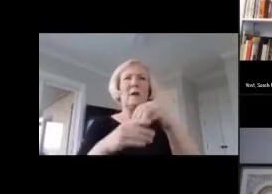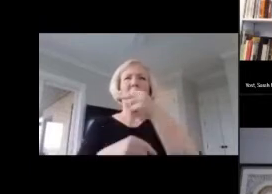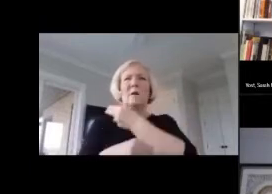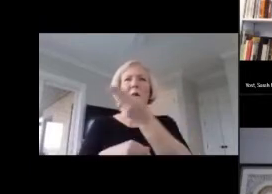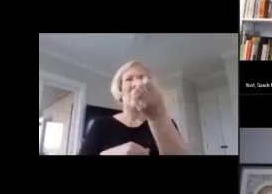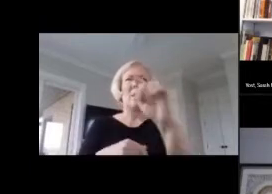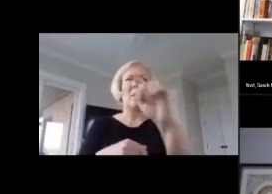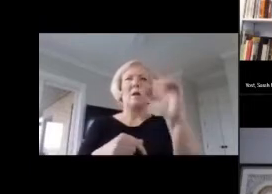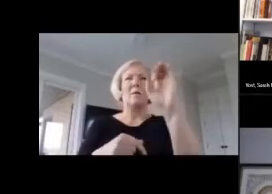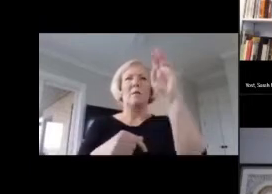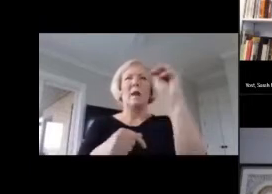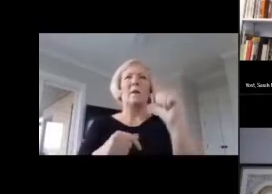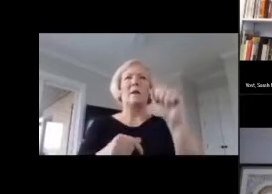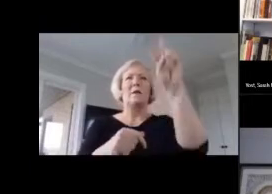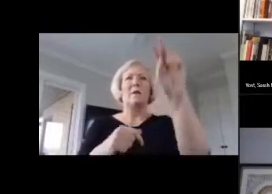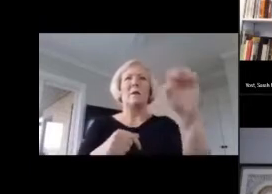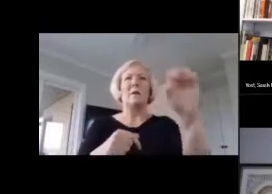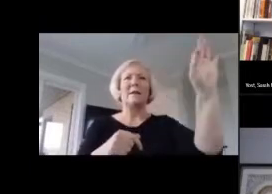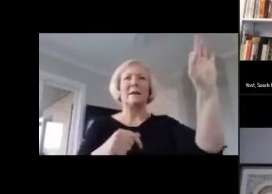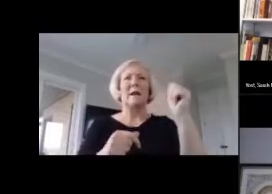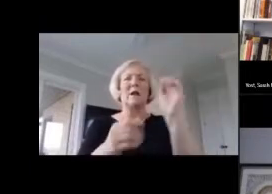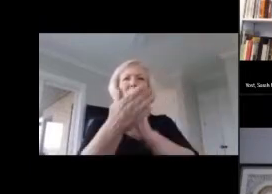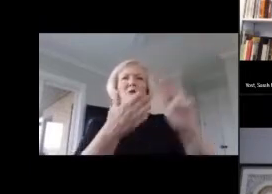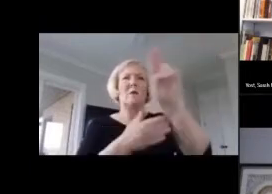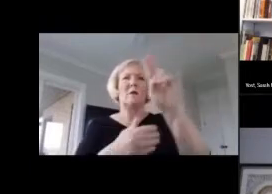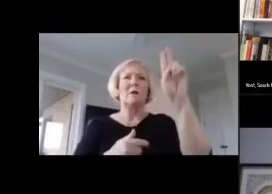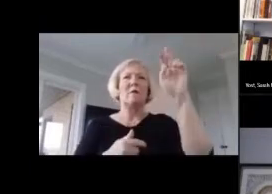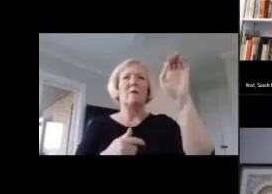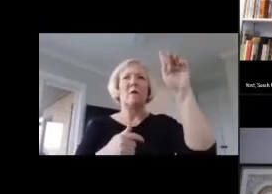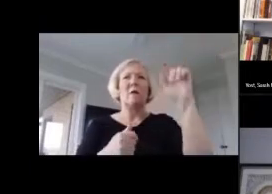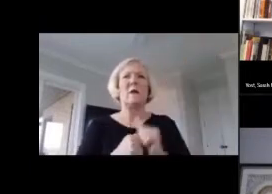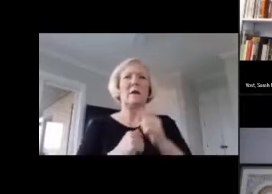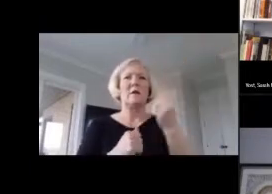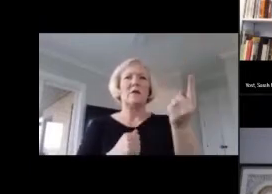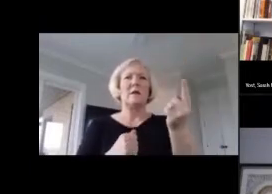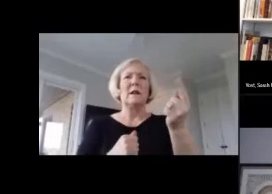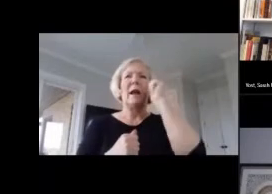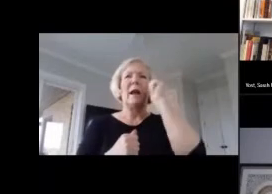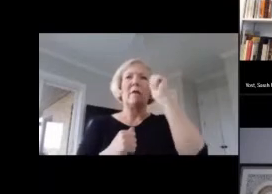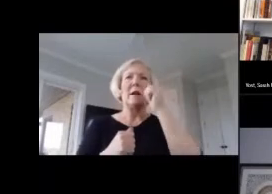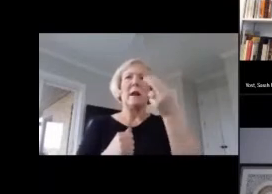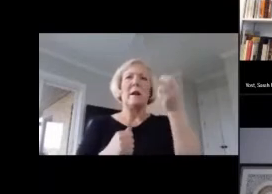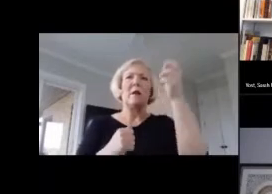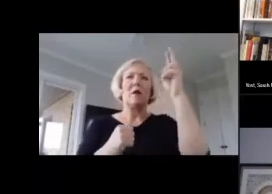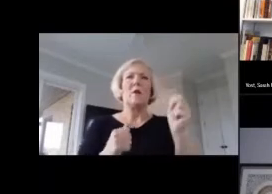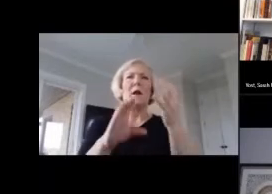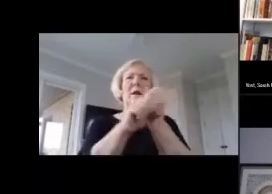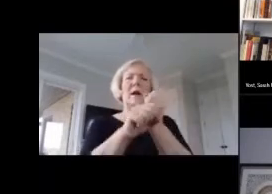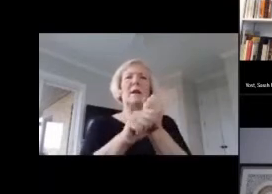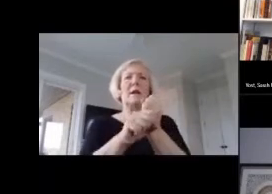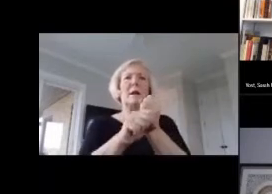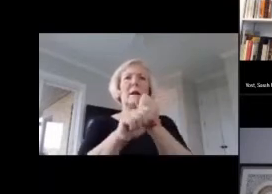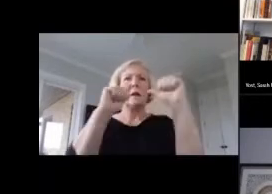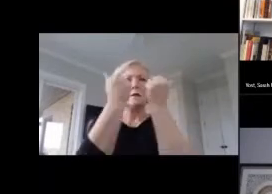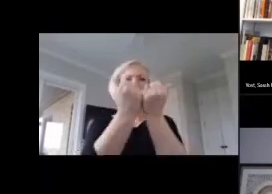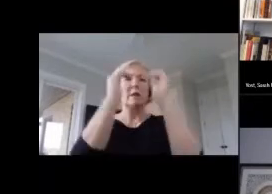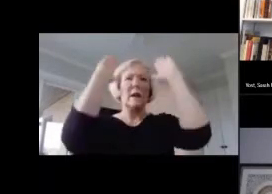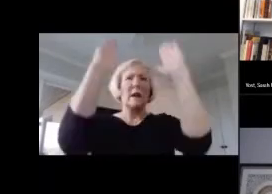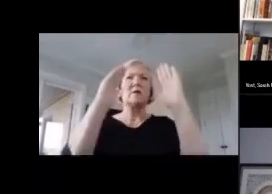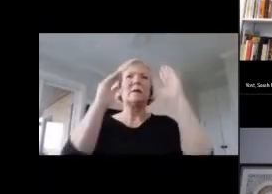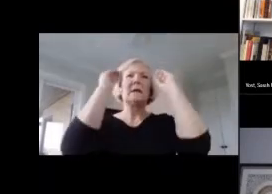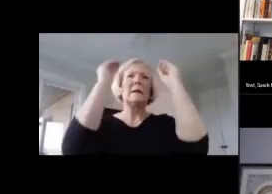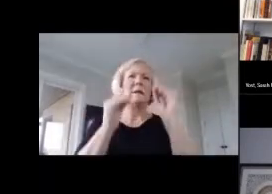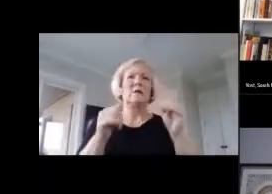in 2009, is a Florida Education Association Everyday Hero, and received the Association's Excellence in Teaching Award.